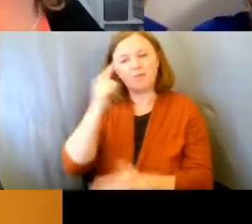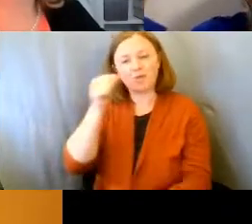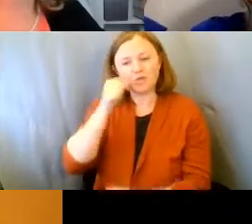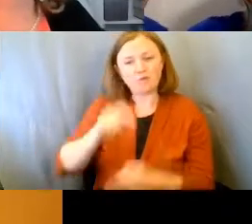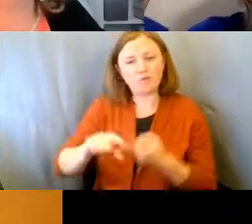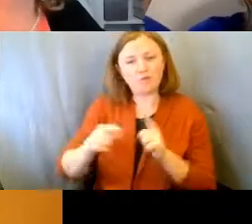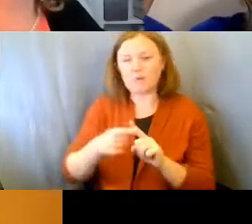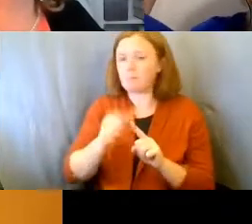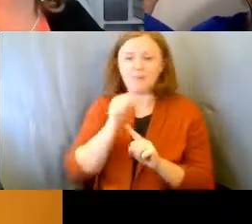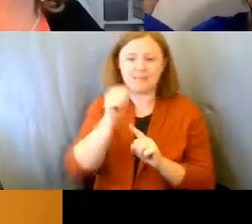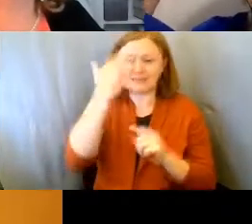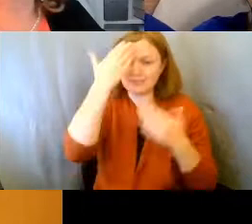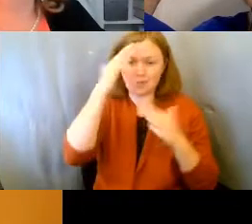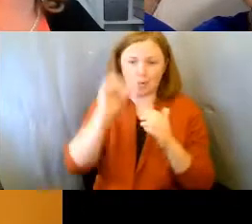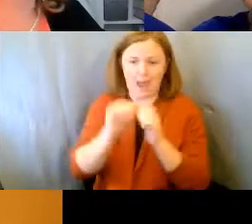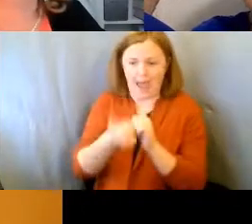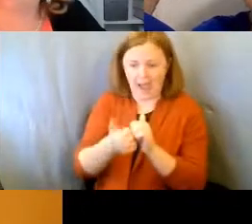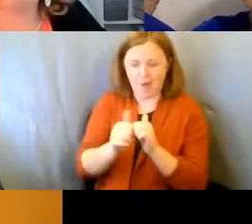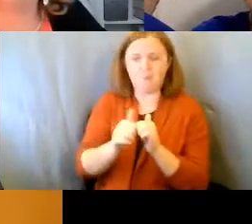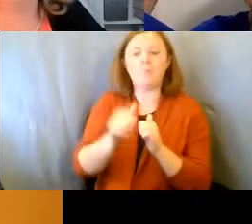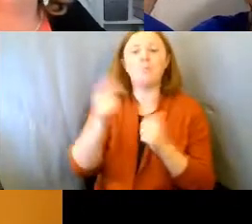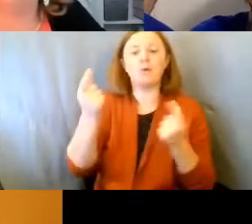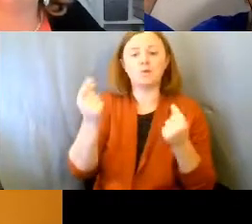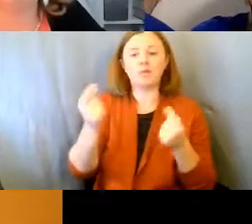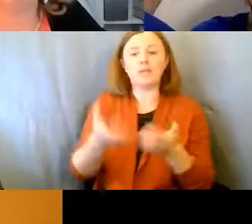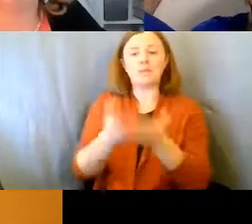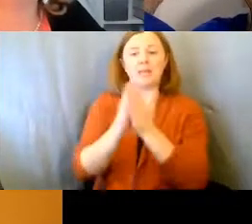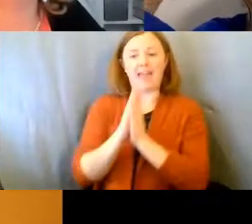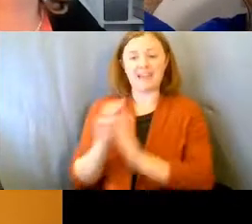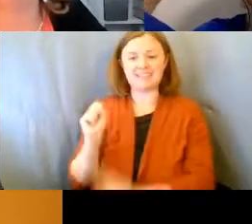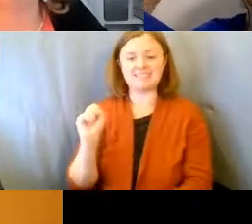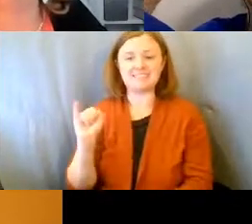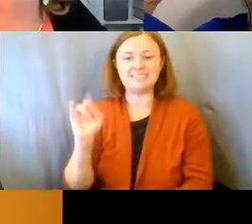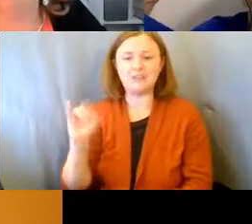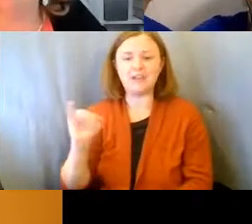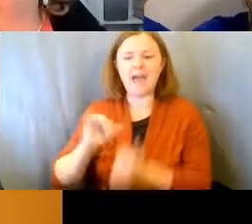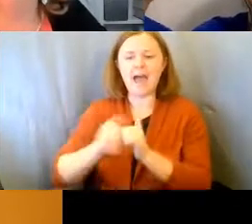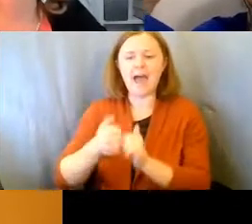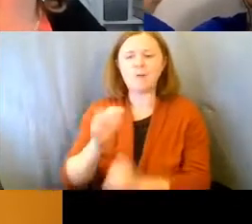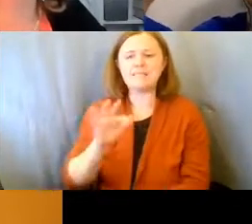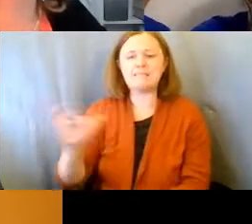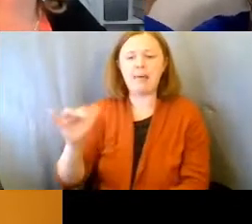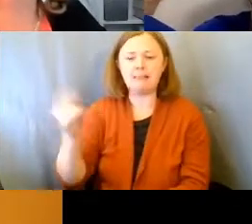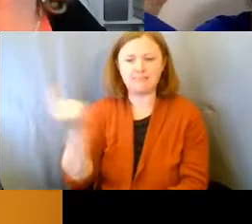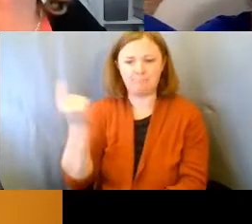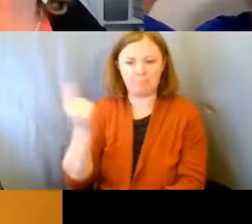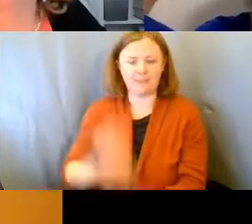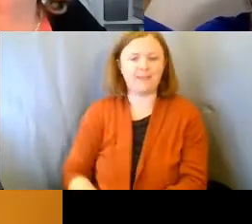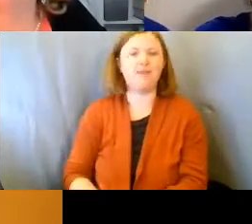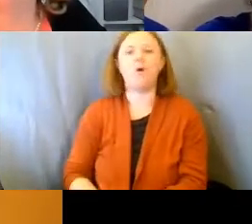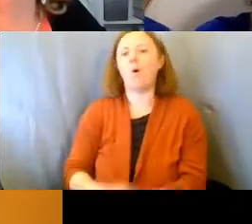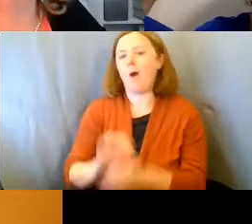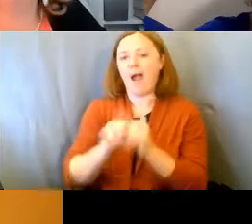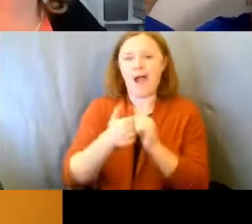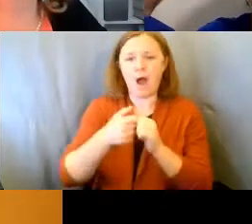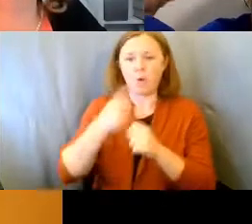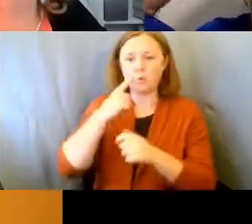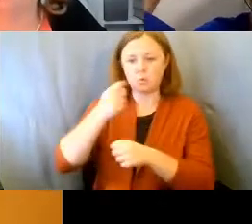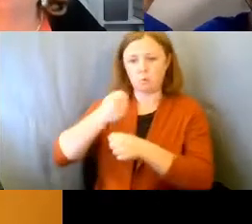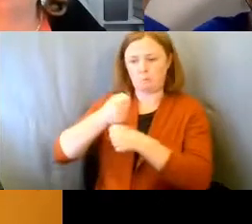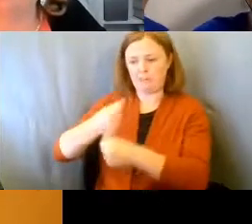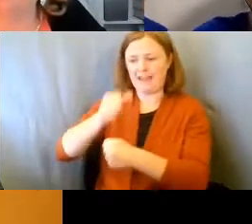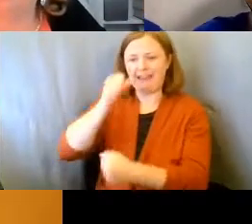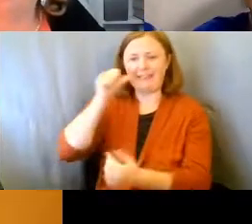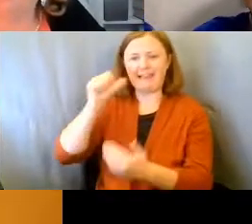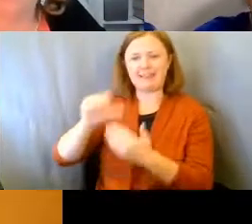But he doesn't know how to do it. He'll ask Siri how to spell something or how to make a letter. And Siri